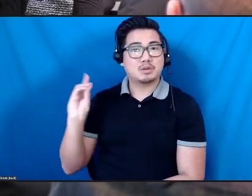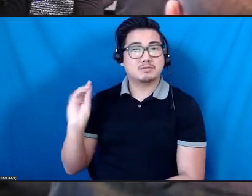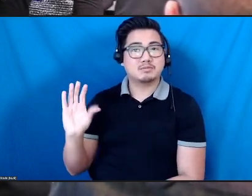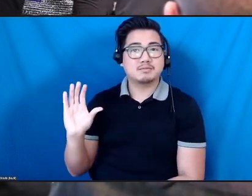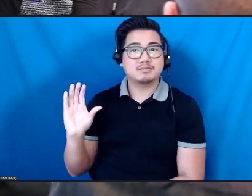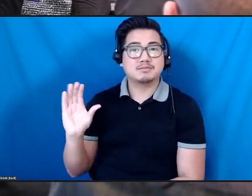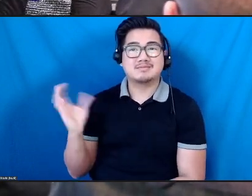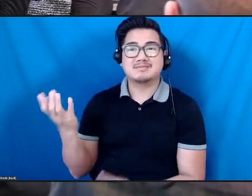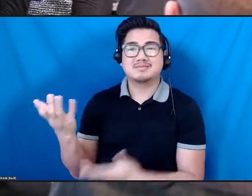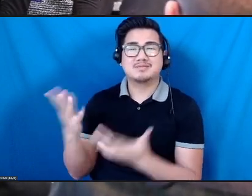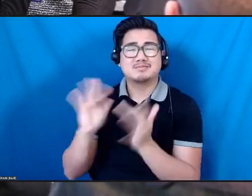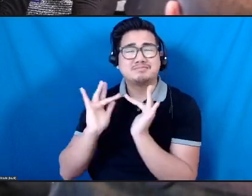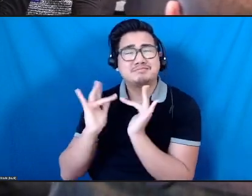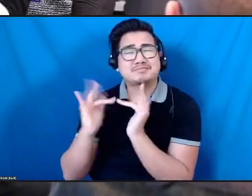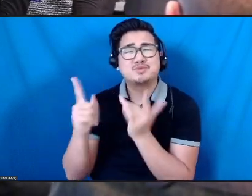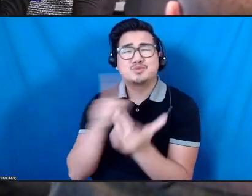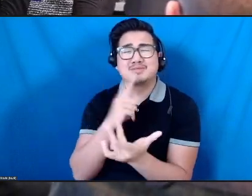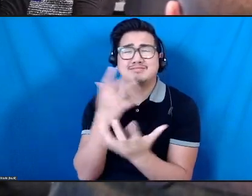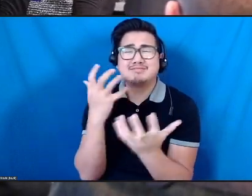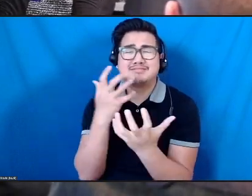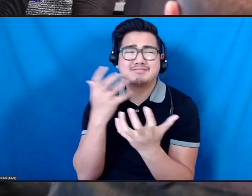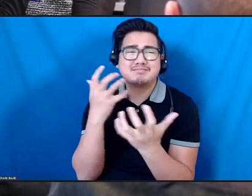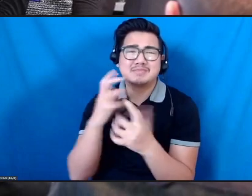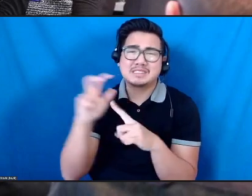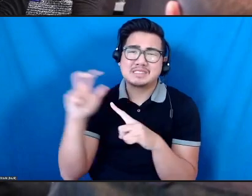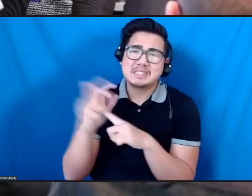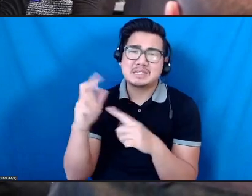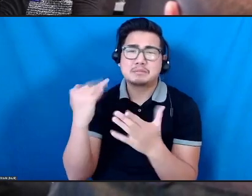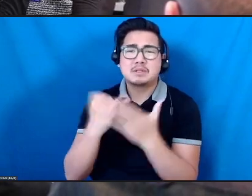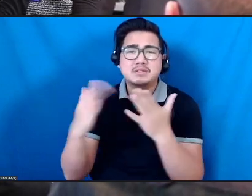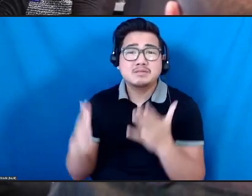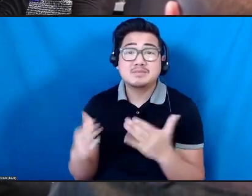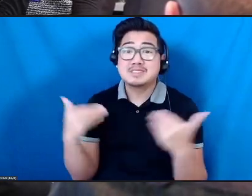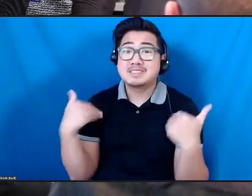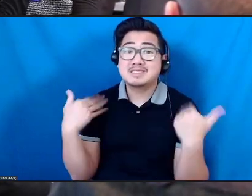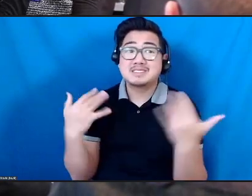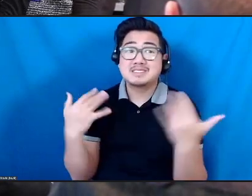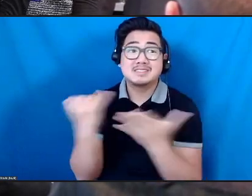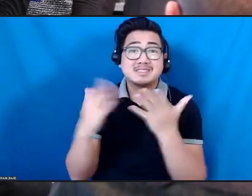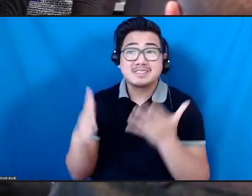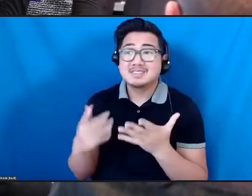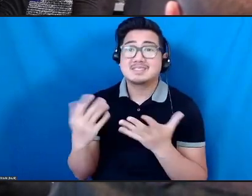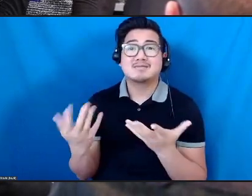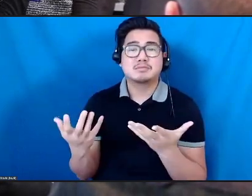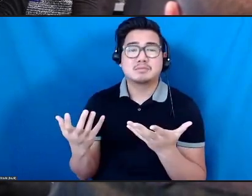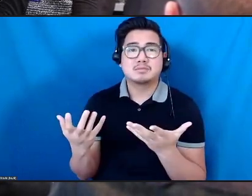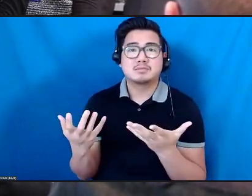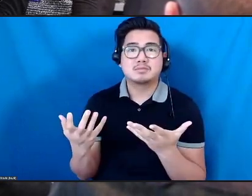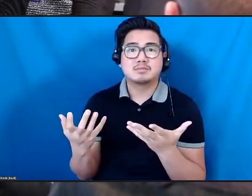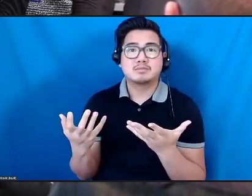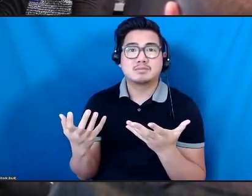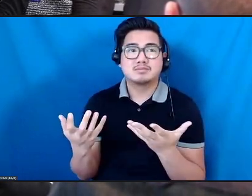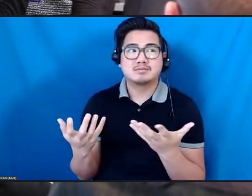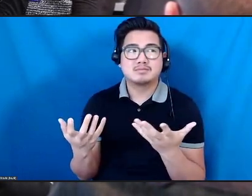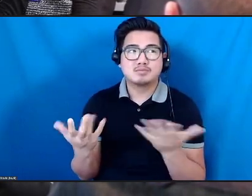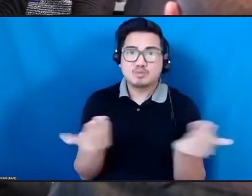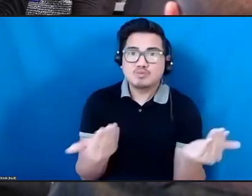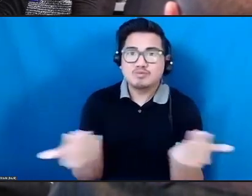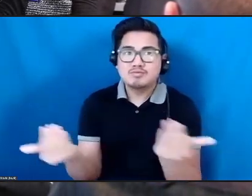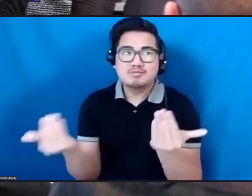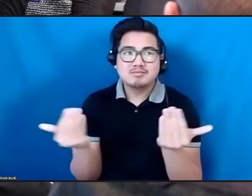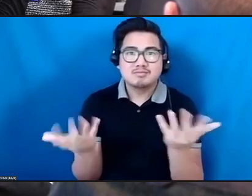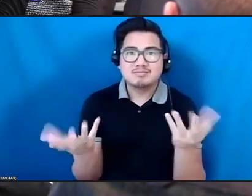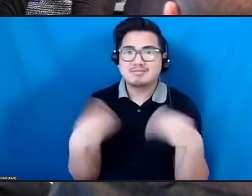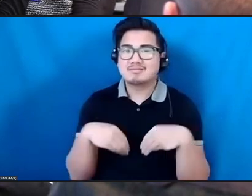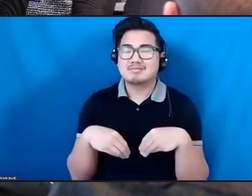network of incredible artists around the world, young artists to kind of bring to the table, we became, you know, a little bit, we were